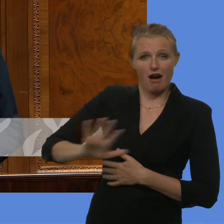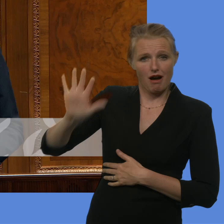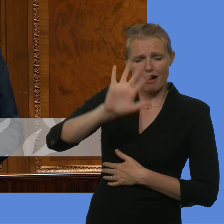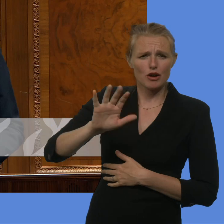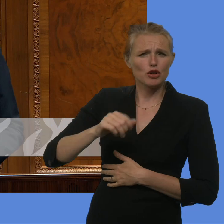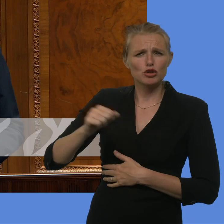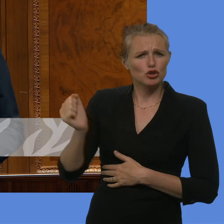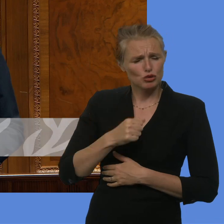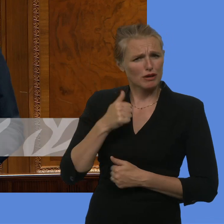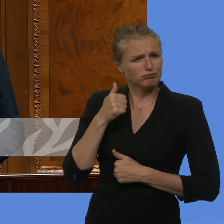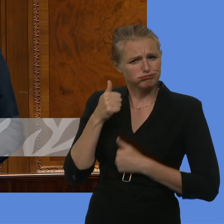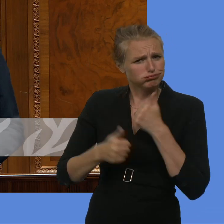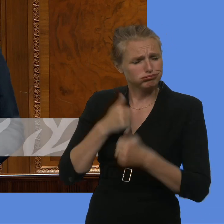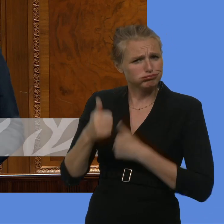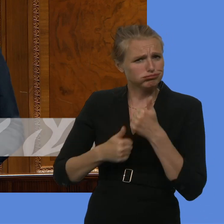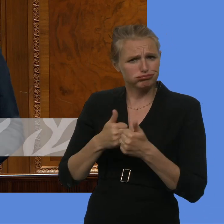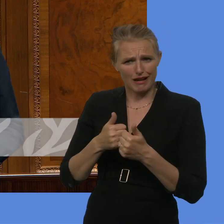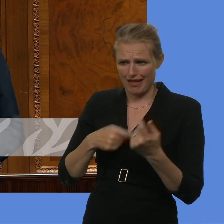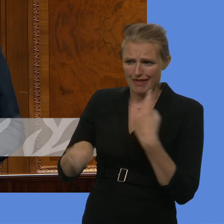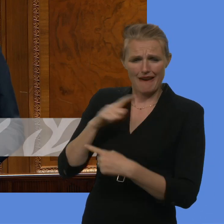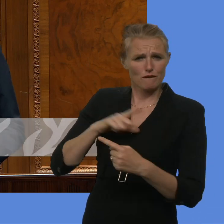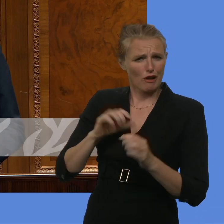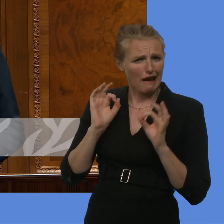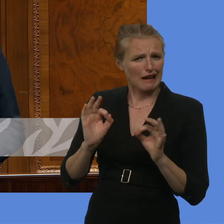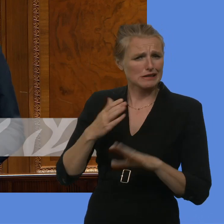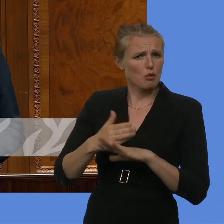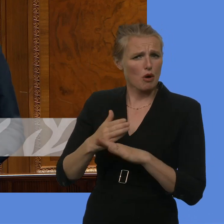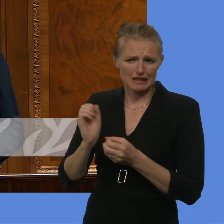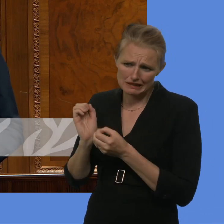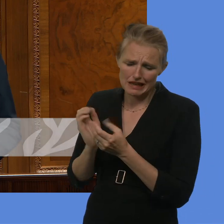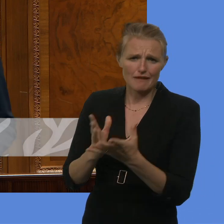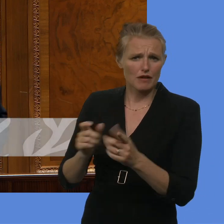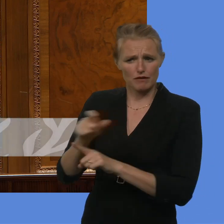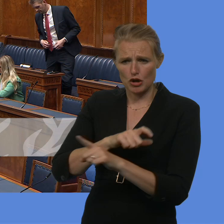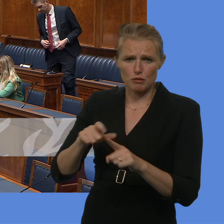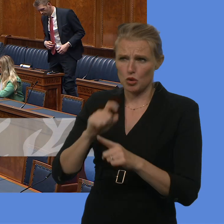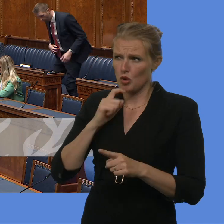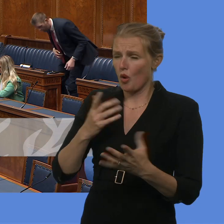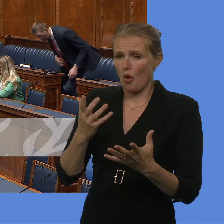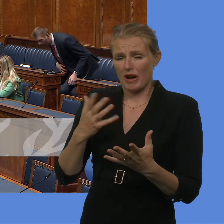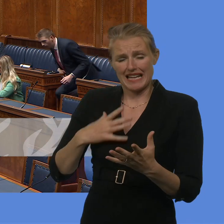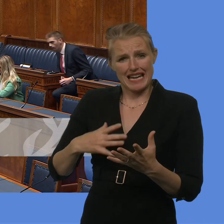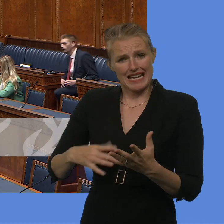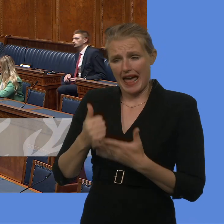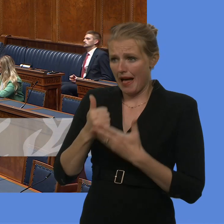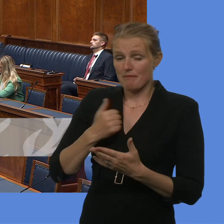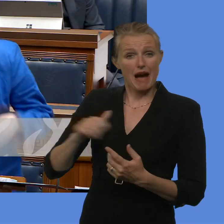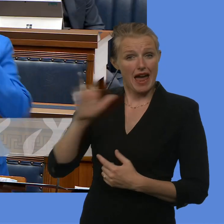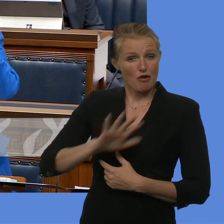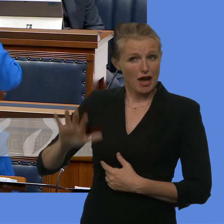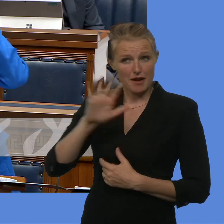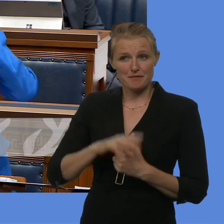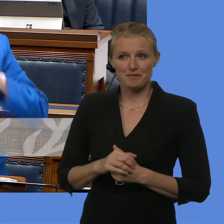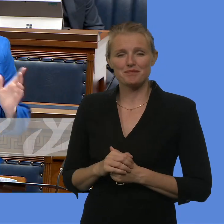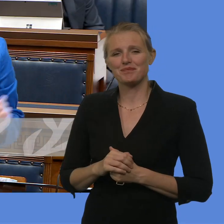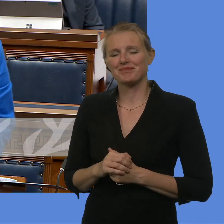Alternatives for the excellent work that they continue to do in delivering for the communities most in need in my constituency? Mr Speaker. Thank you,